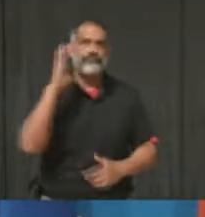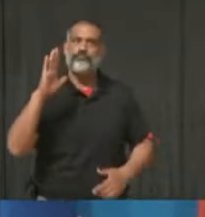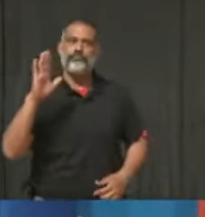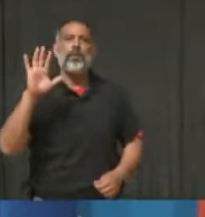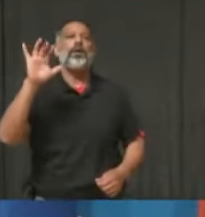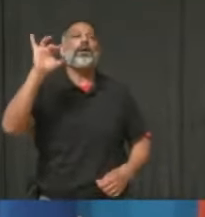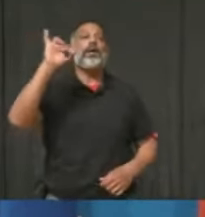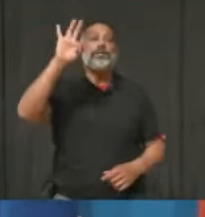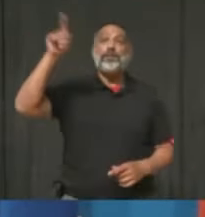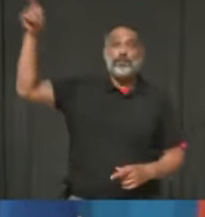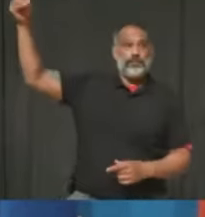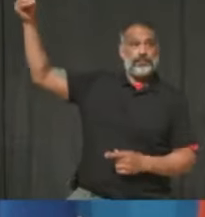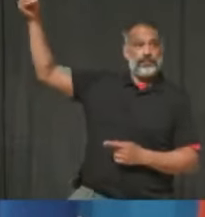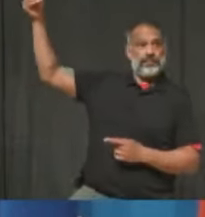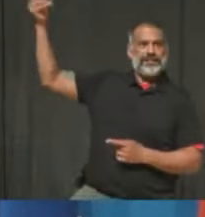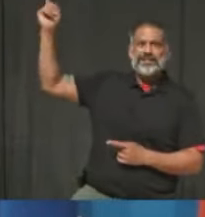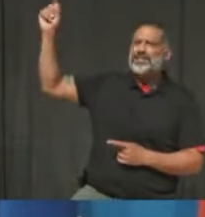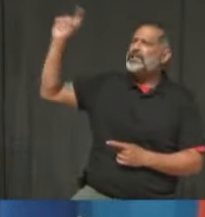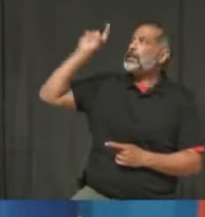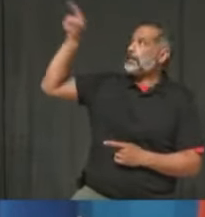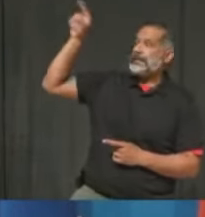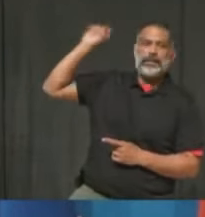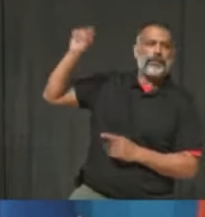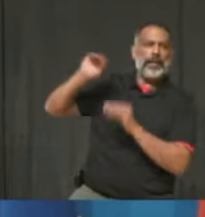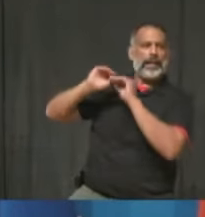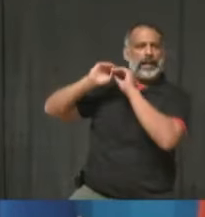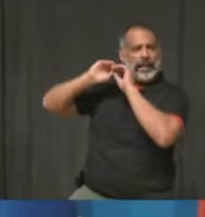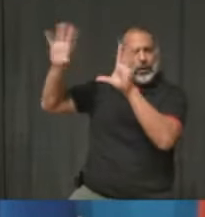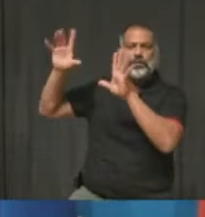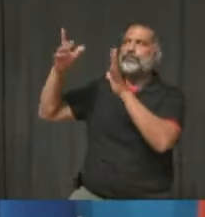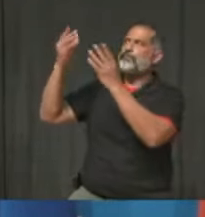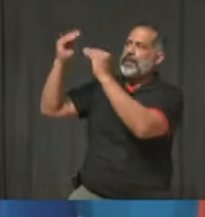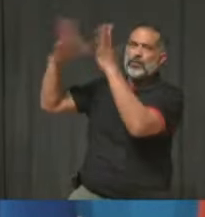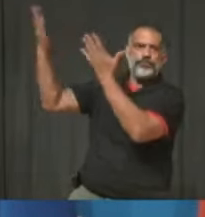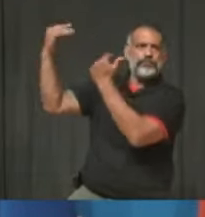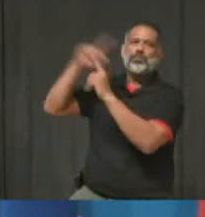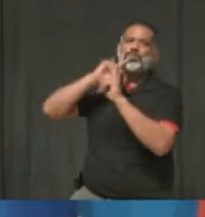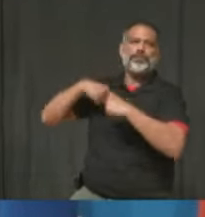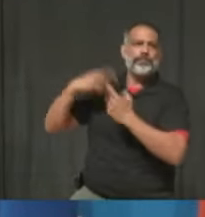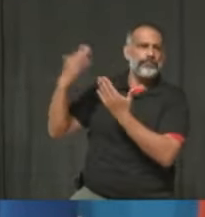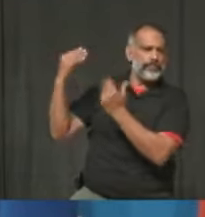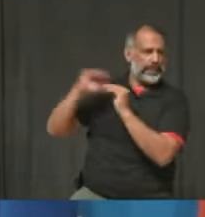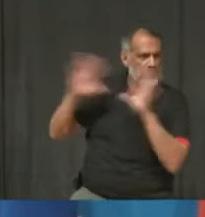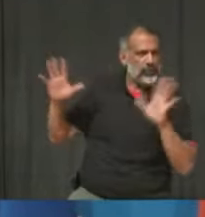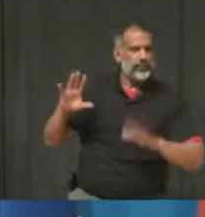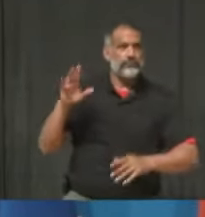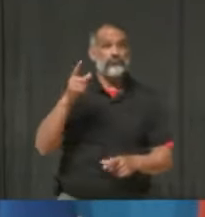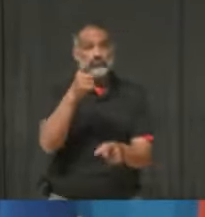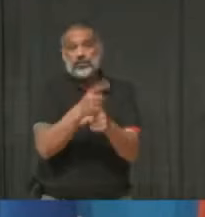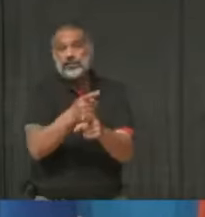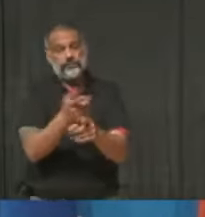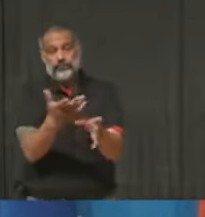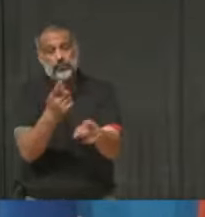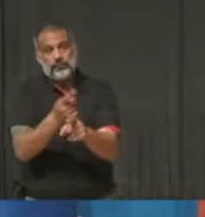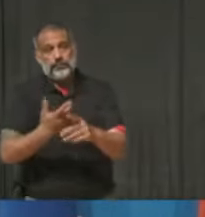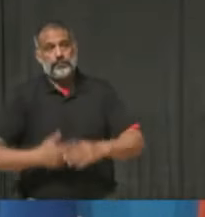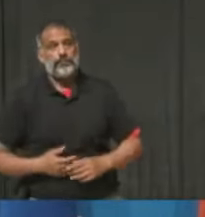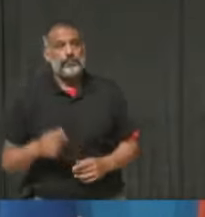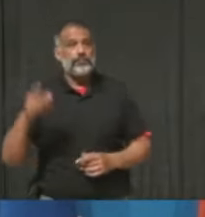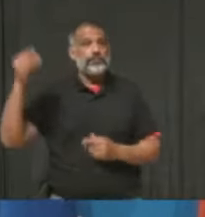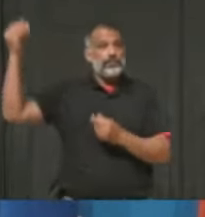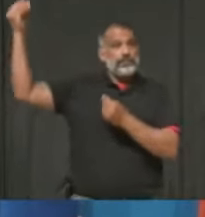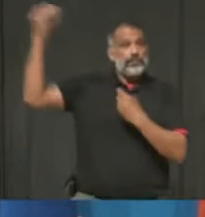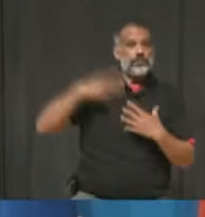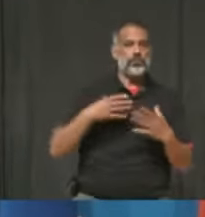But we need to see there are so many, as you suggested, many unanswered questions, we do need clarity. So we keep hearing that the lockdown